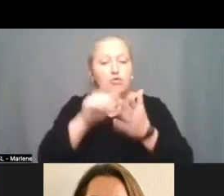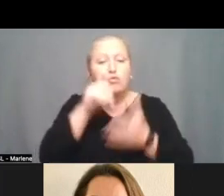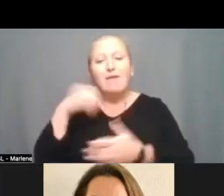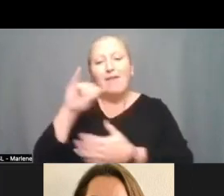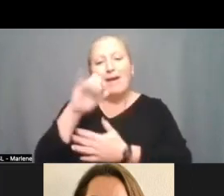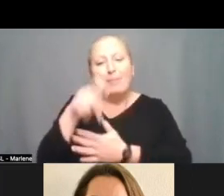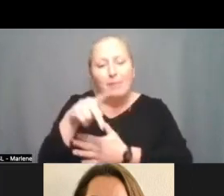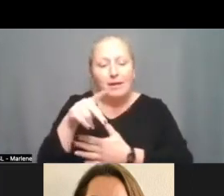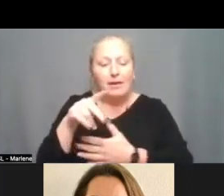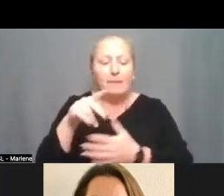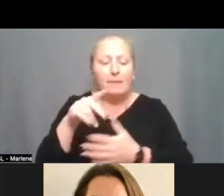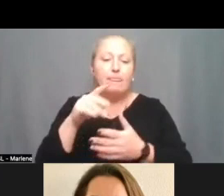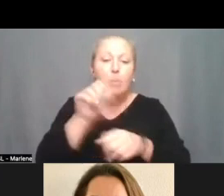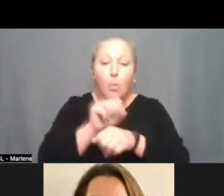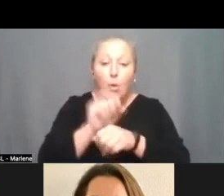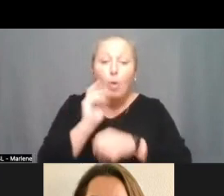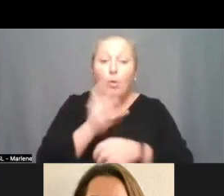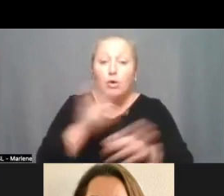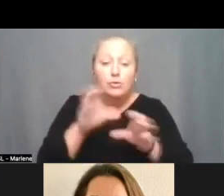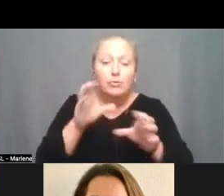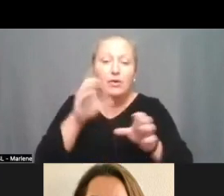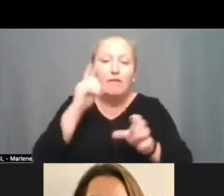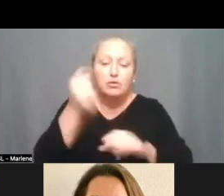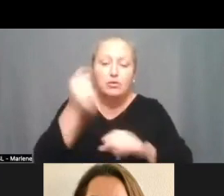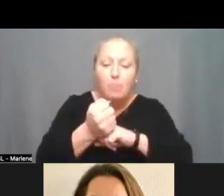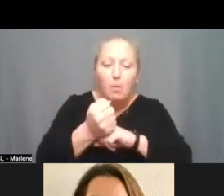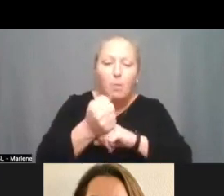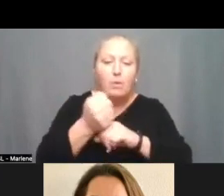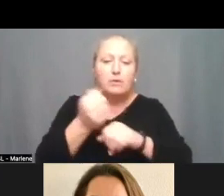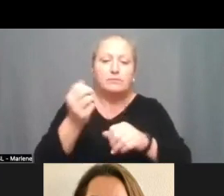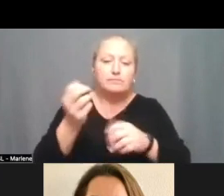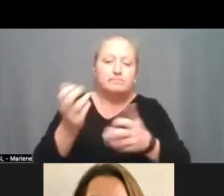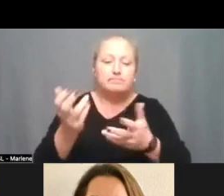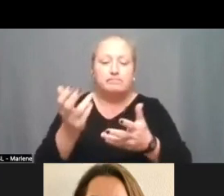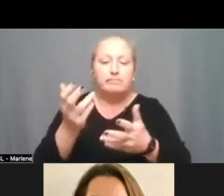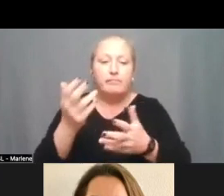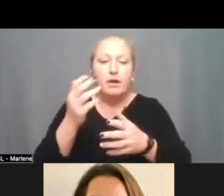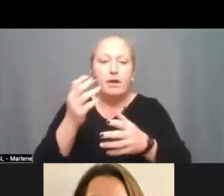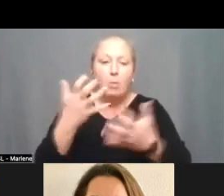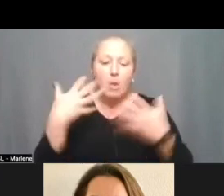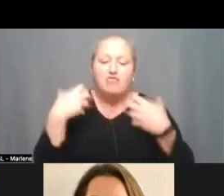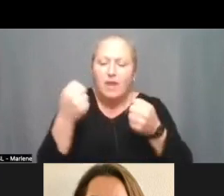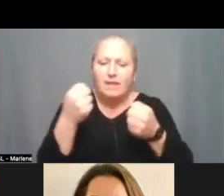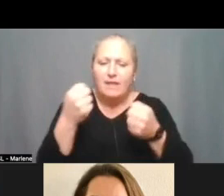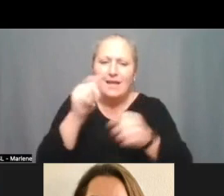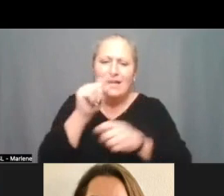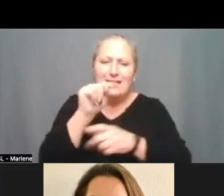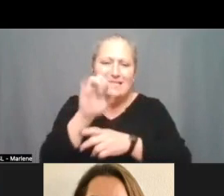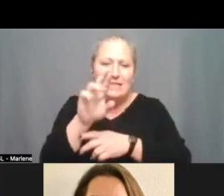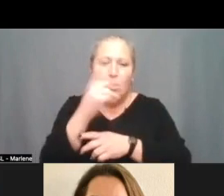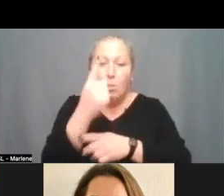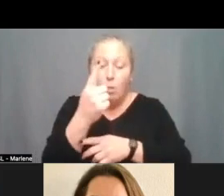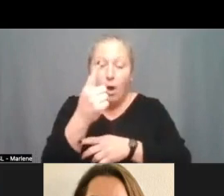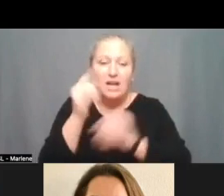work we're doing to um support um strengthening tier one instruction which of course has an important